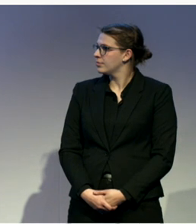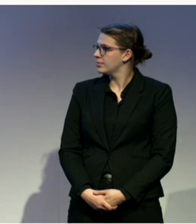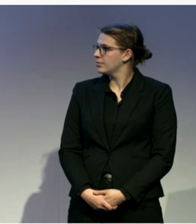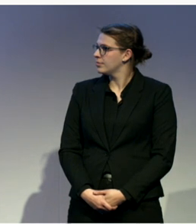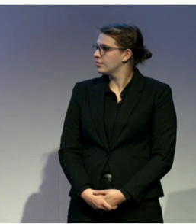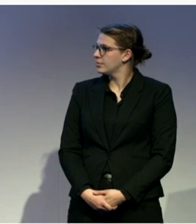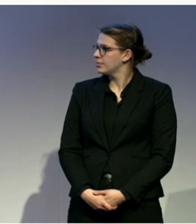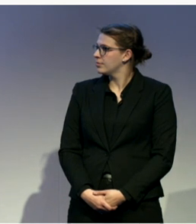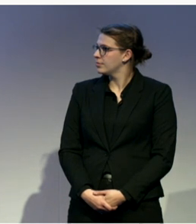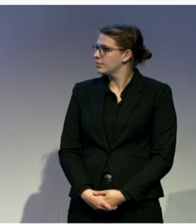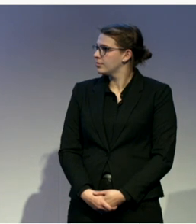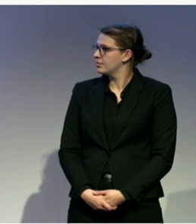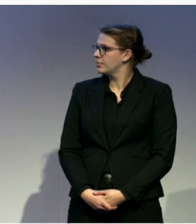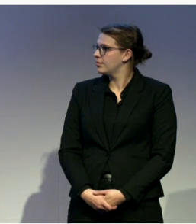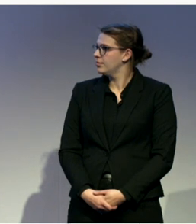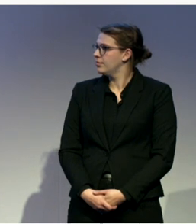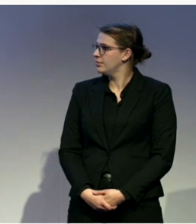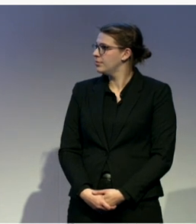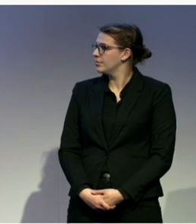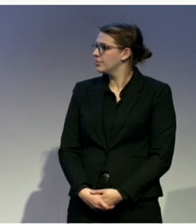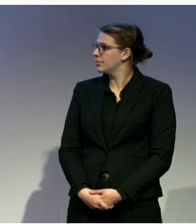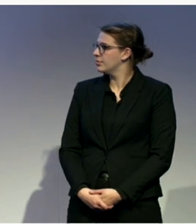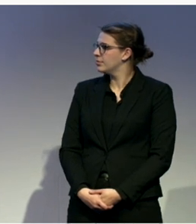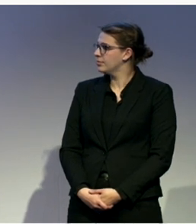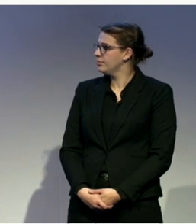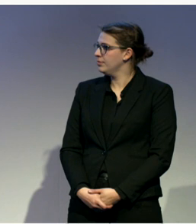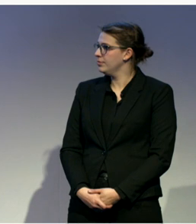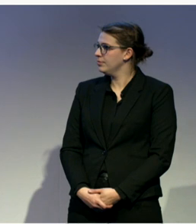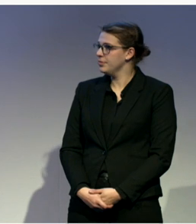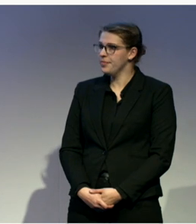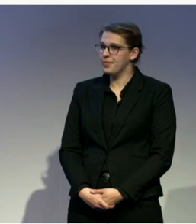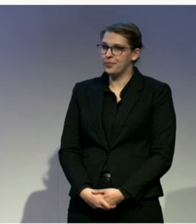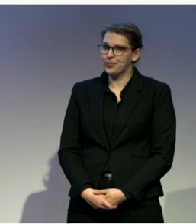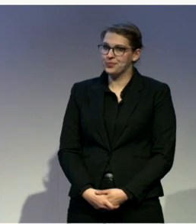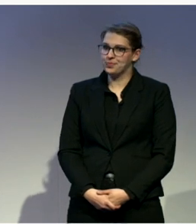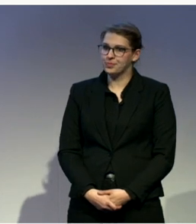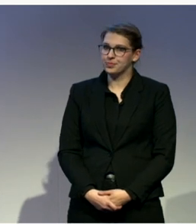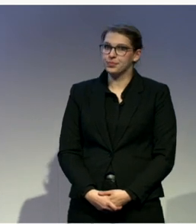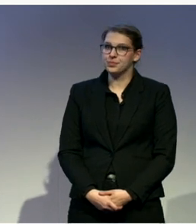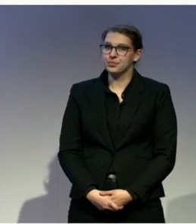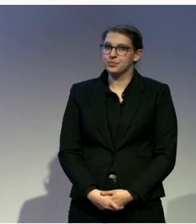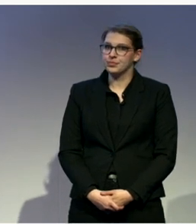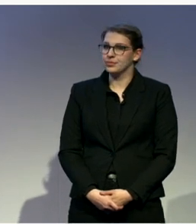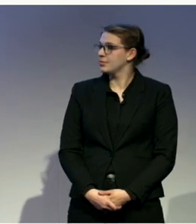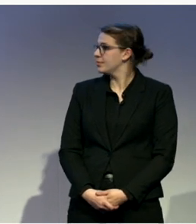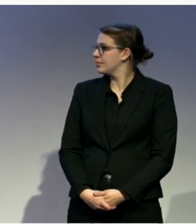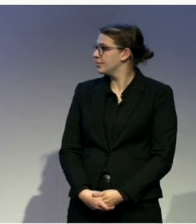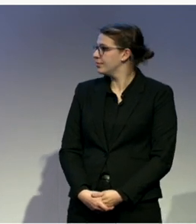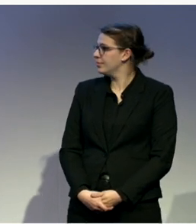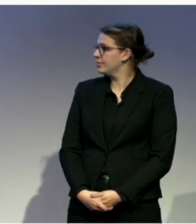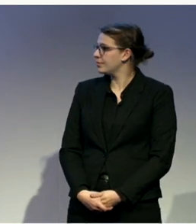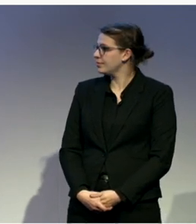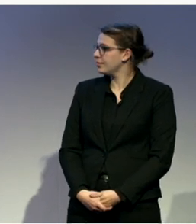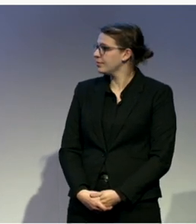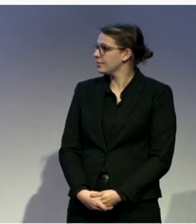that those assistive technologies do not convert them into hearing people all of a sudden. They might get closer